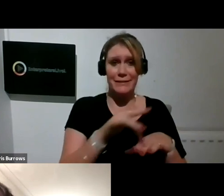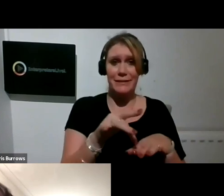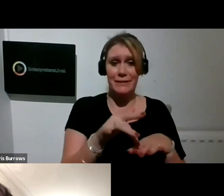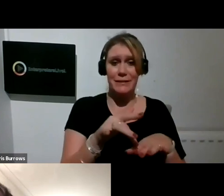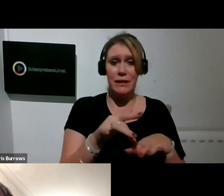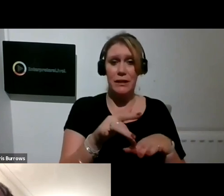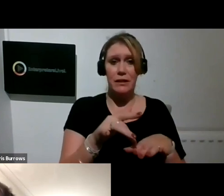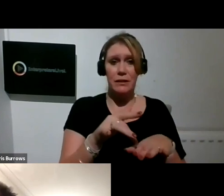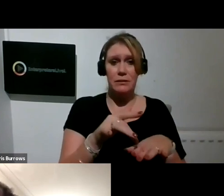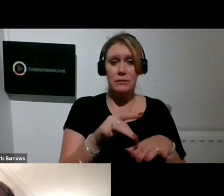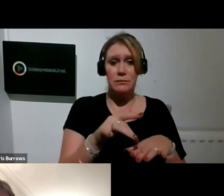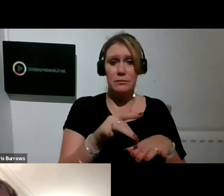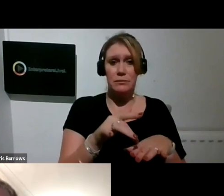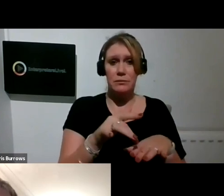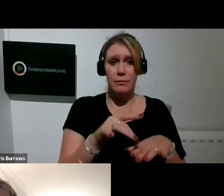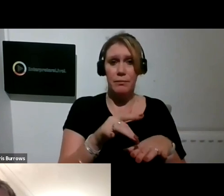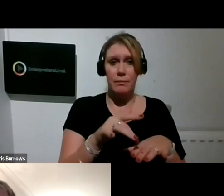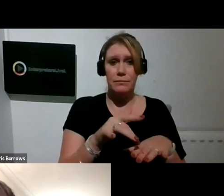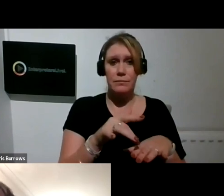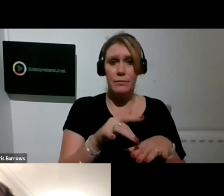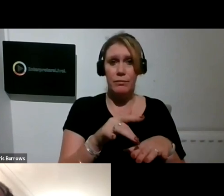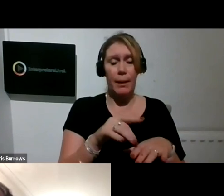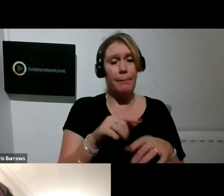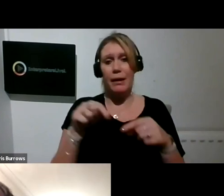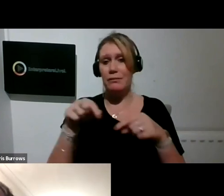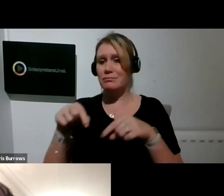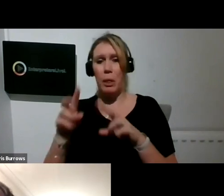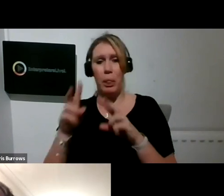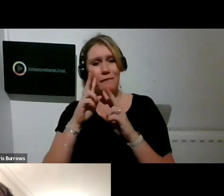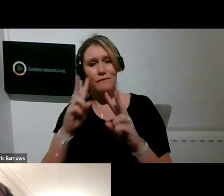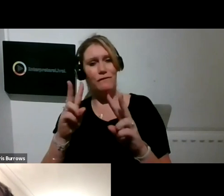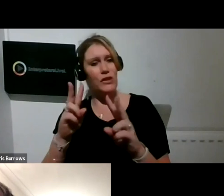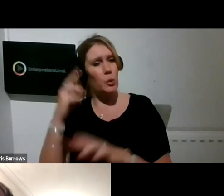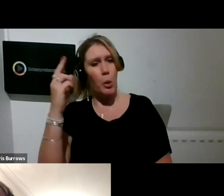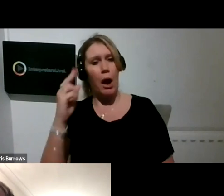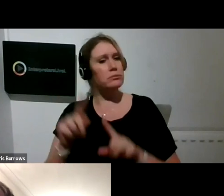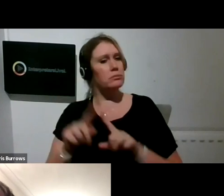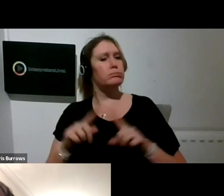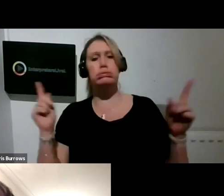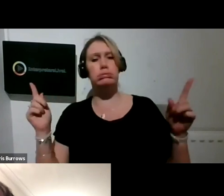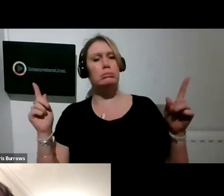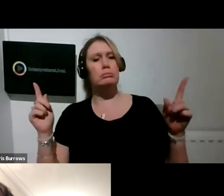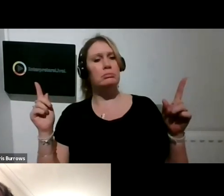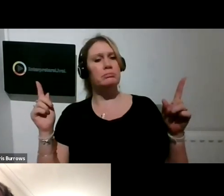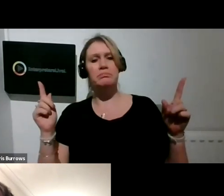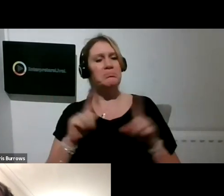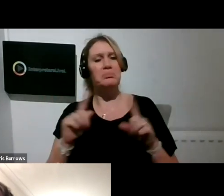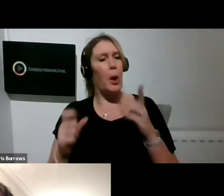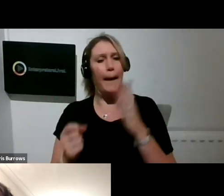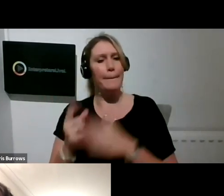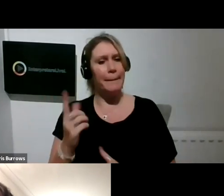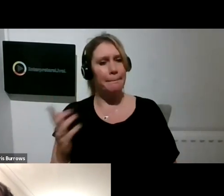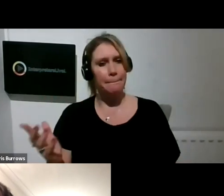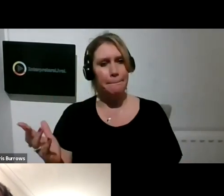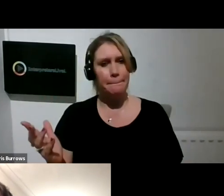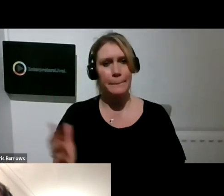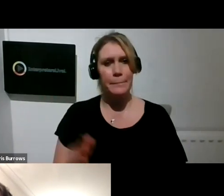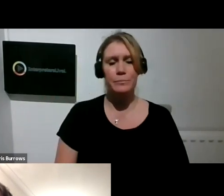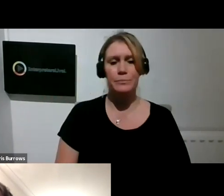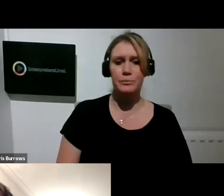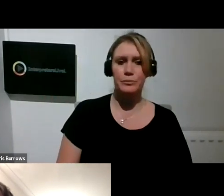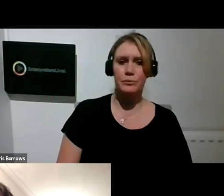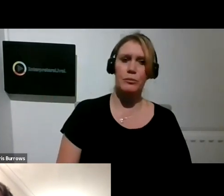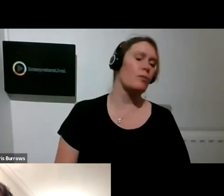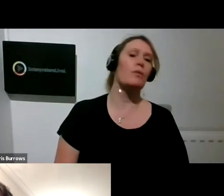the mainstream press. That's not happening for our visual artists. And, and, you know, you're,